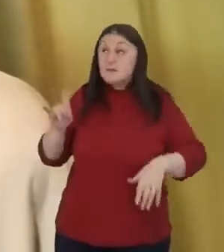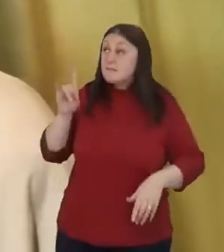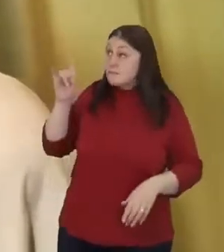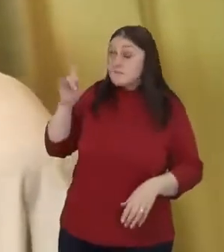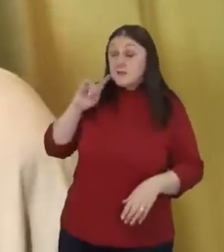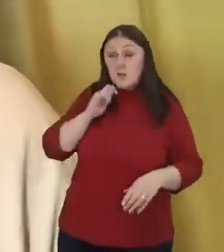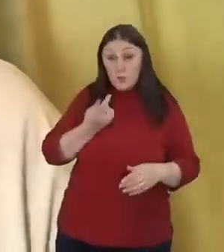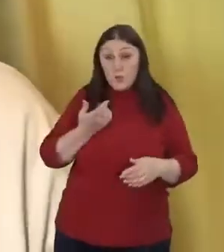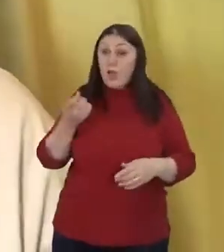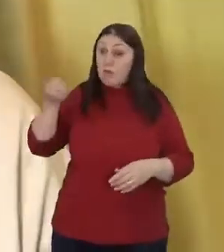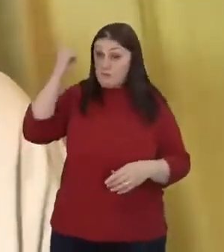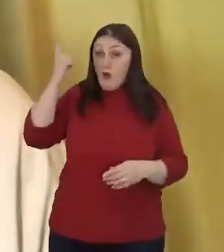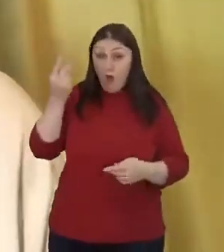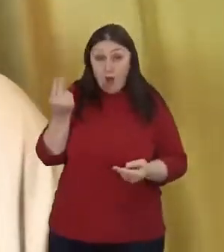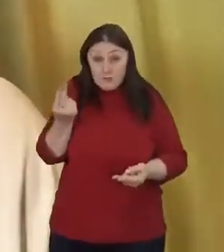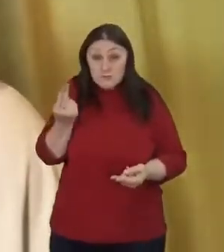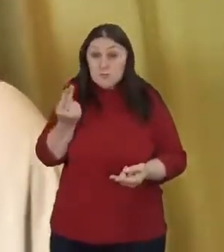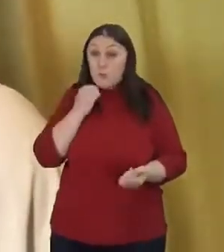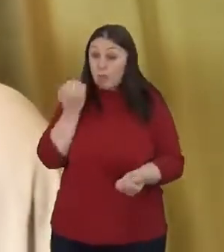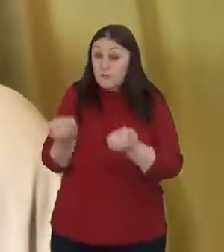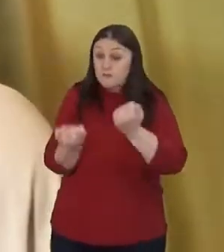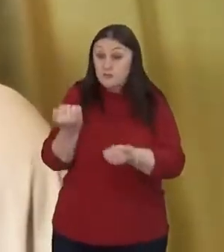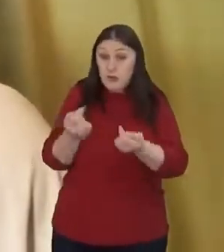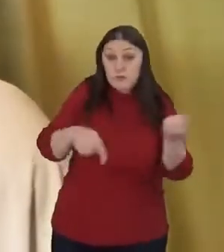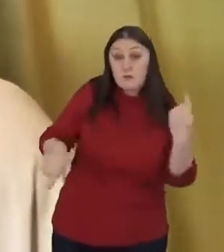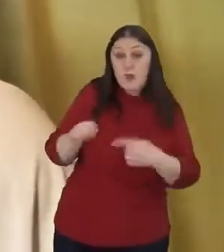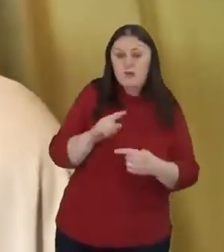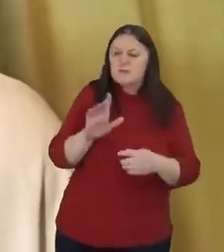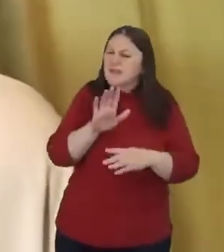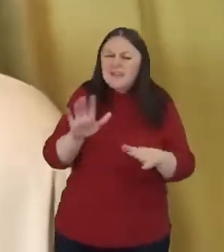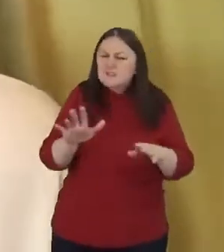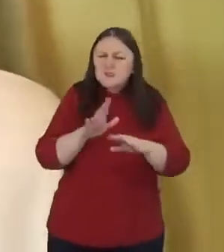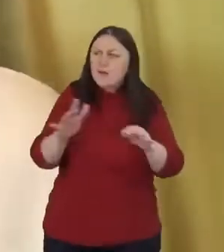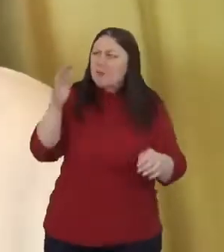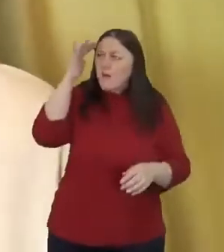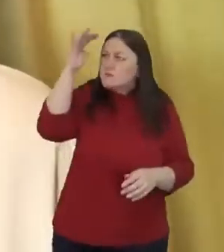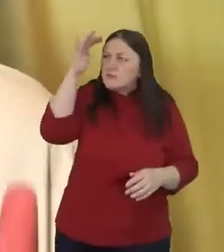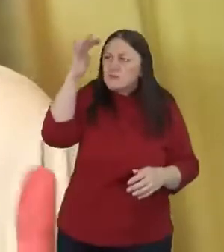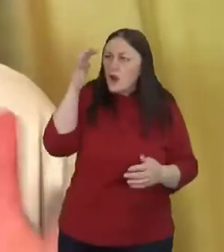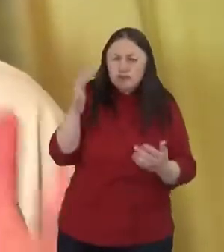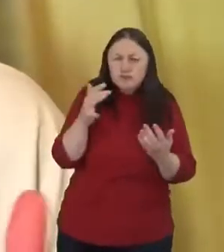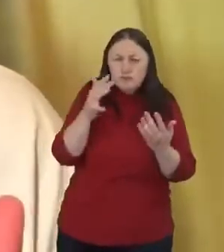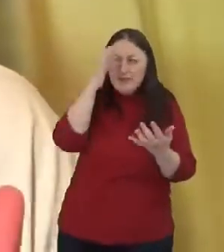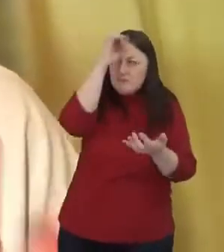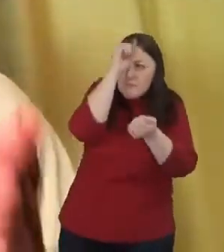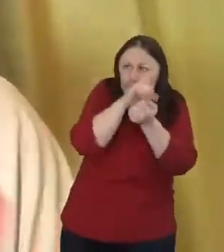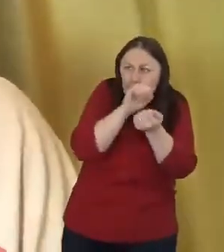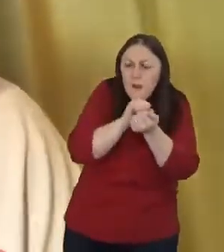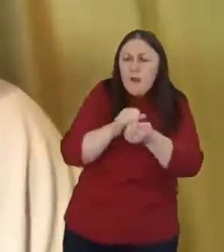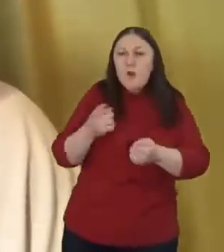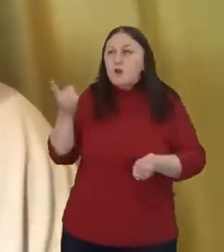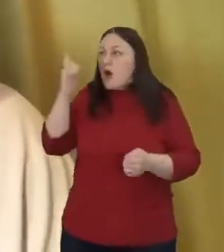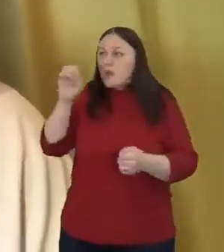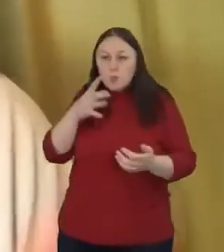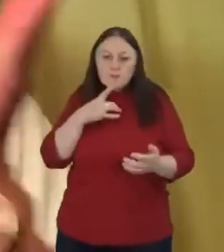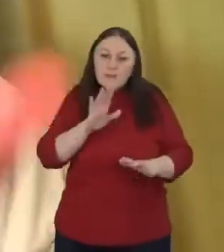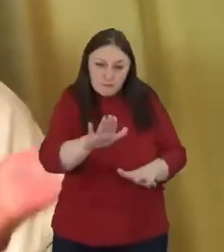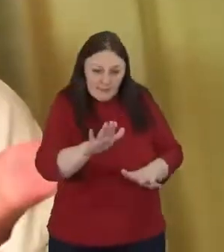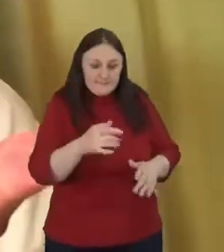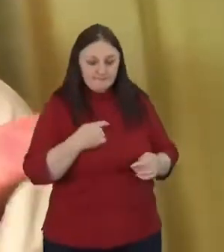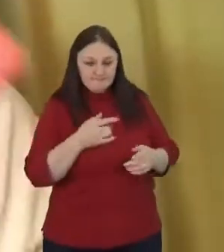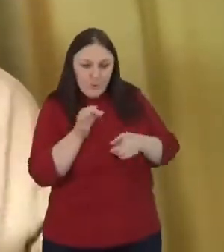by God. And incidentally, it's not just a doctrinal test, right? It's not like God's going to come and say, okay, virgin birth,